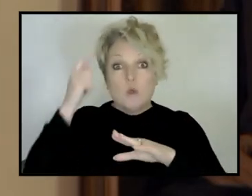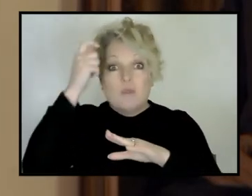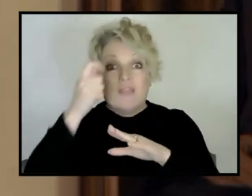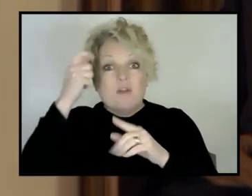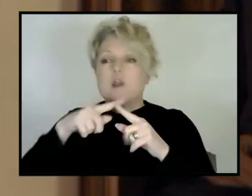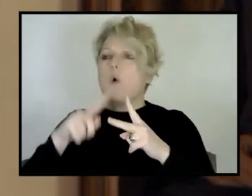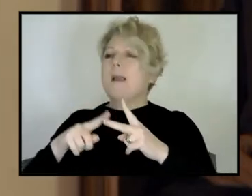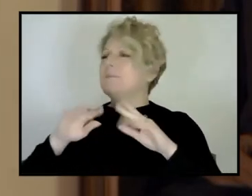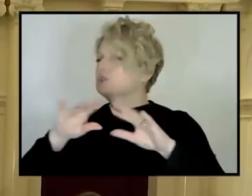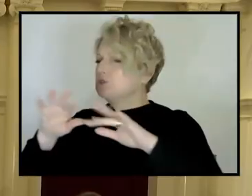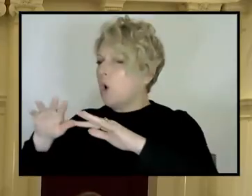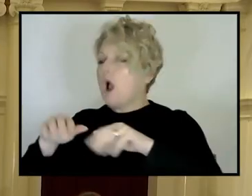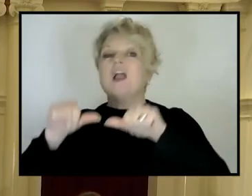one.